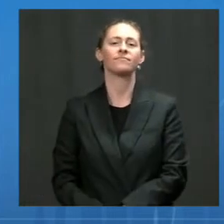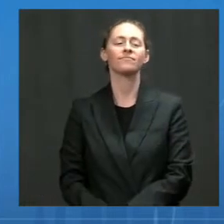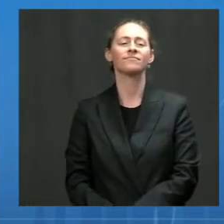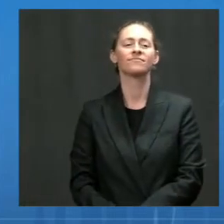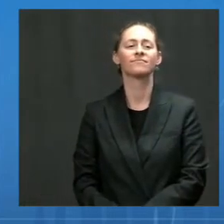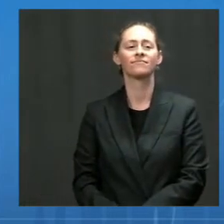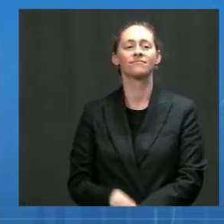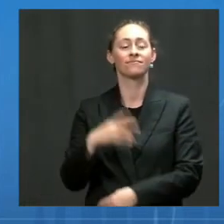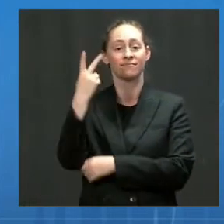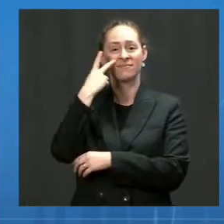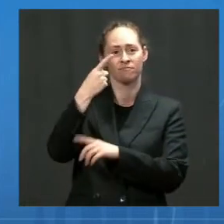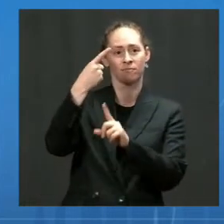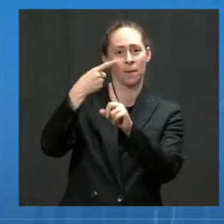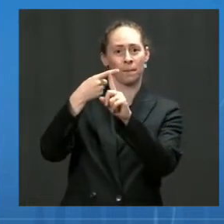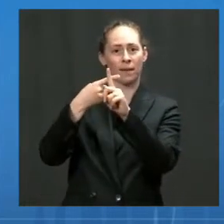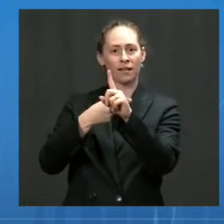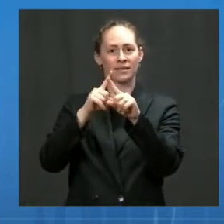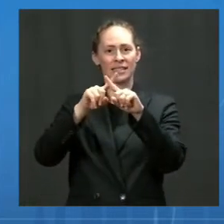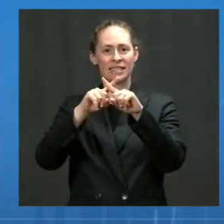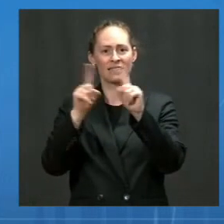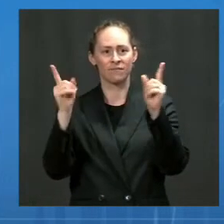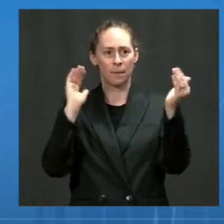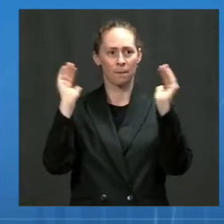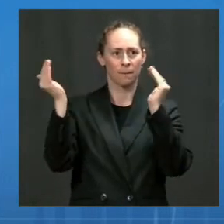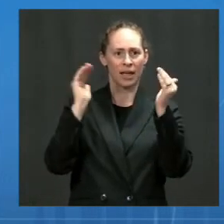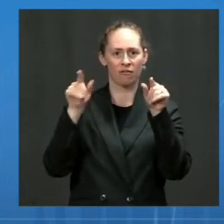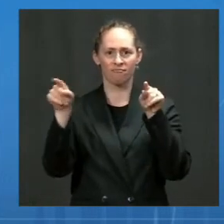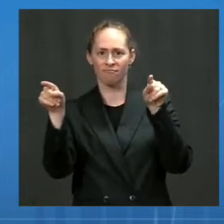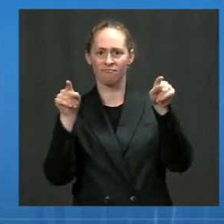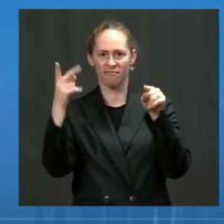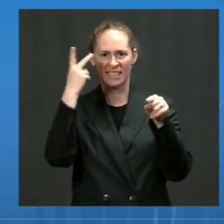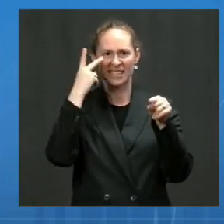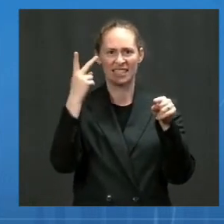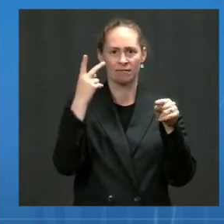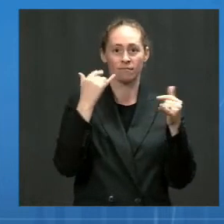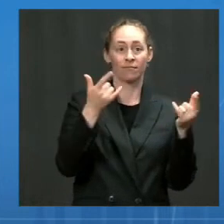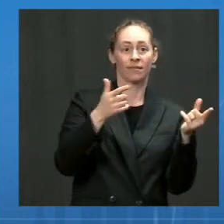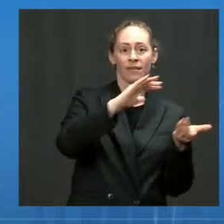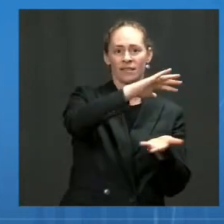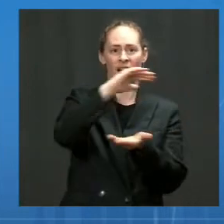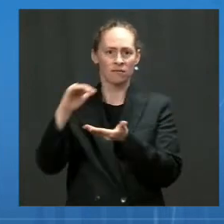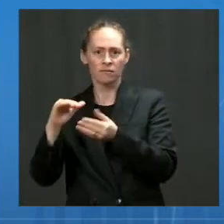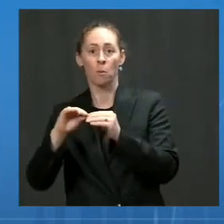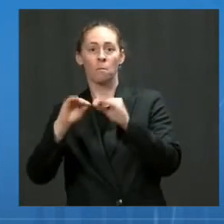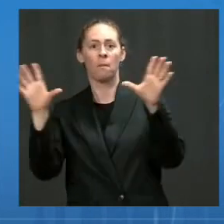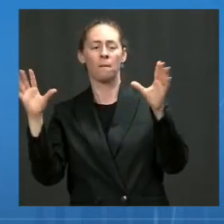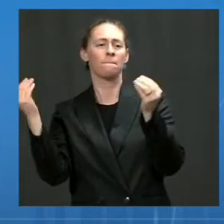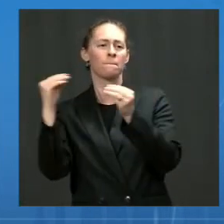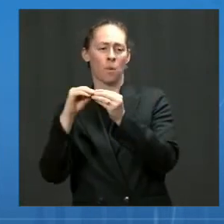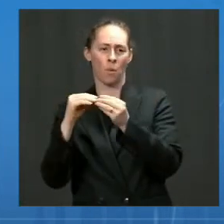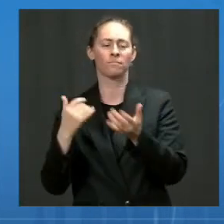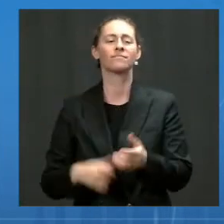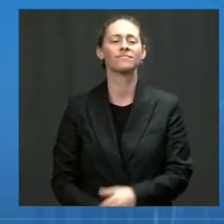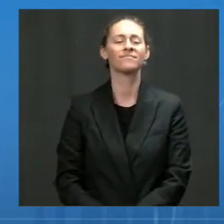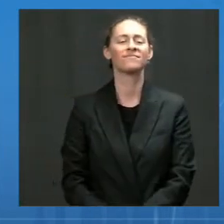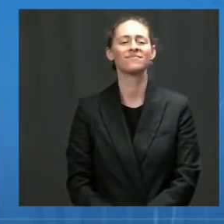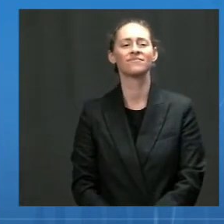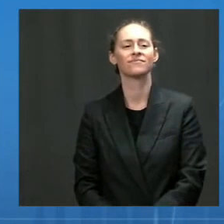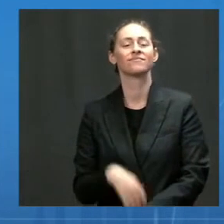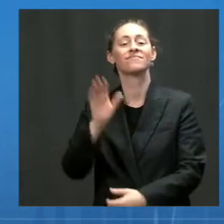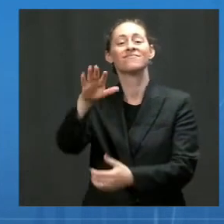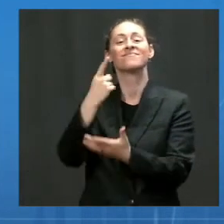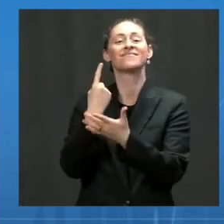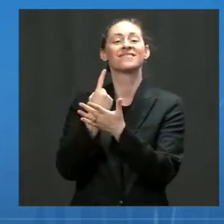ago and compare it to where we are now on the right. In the last week, 10 percent of counties have moved into high